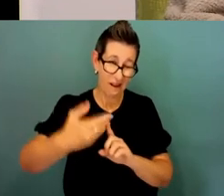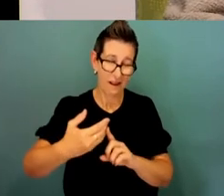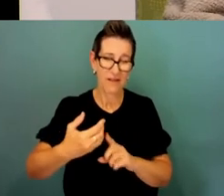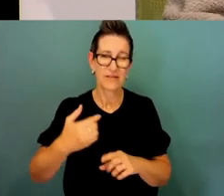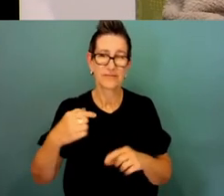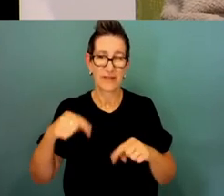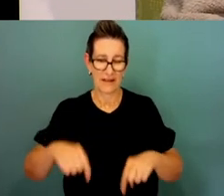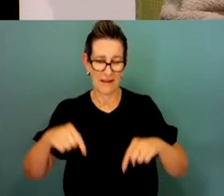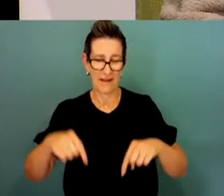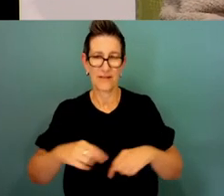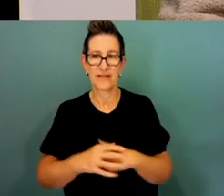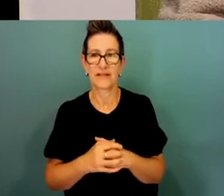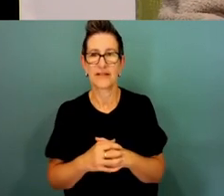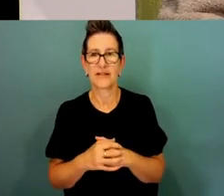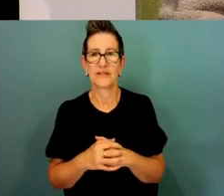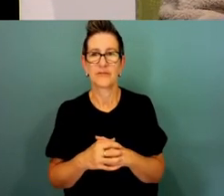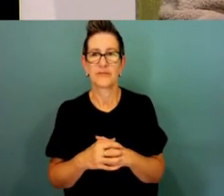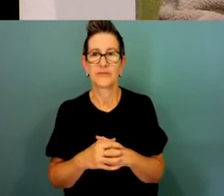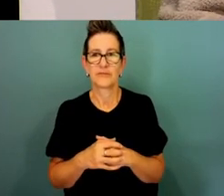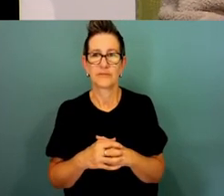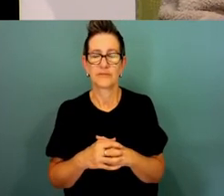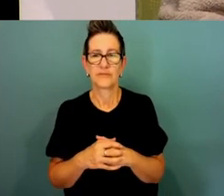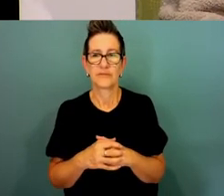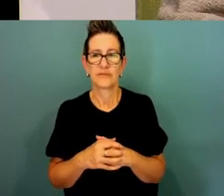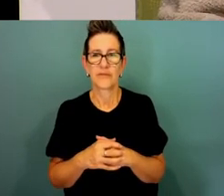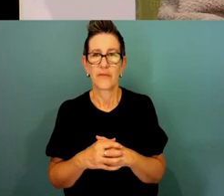We occupy an area of something like 17,000 square kilometres.